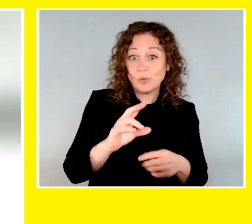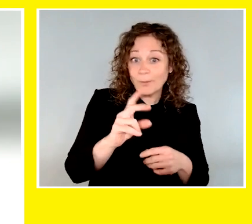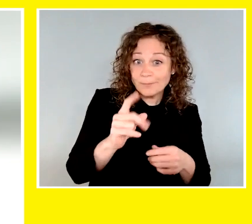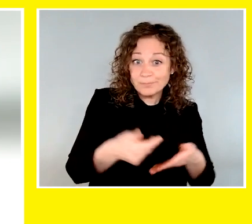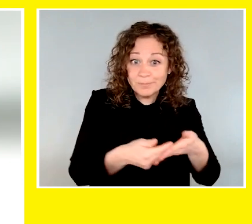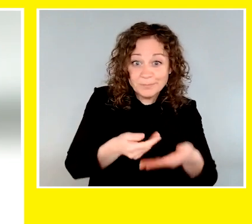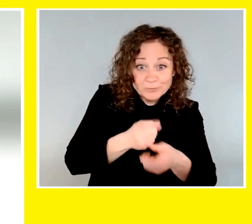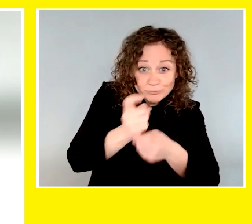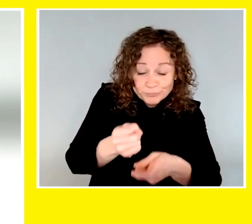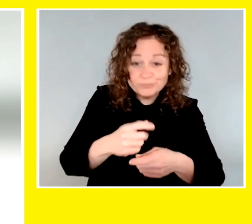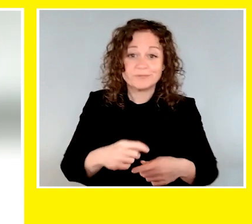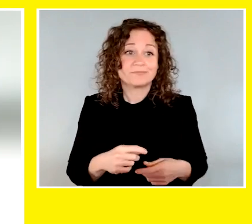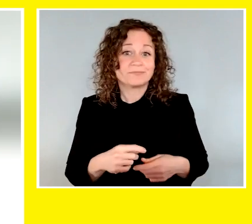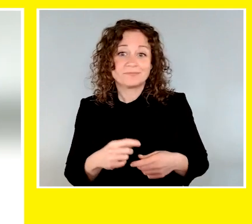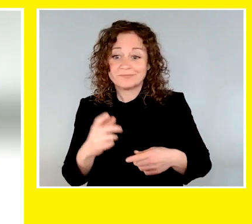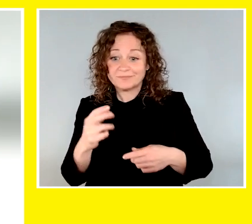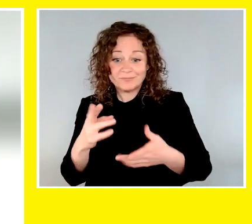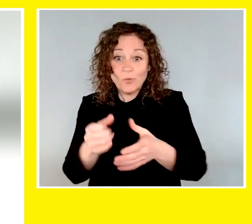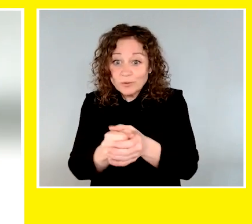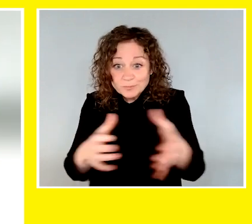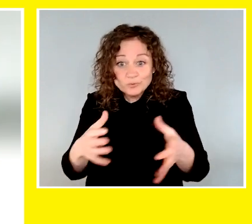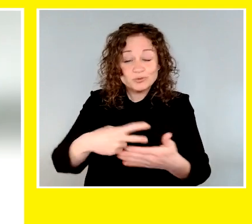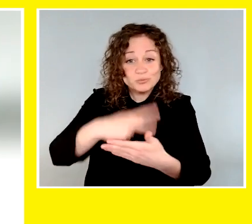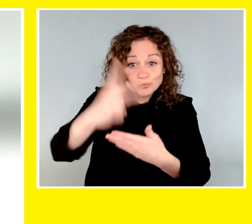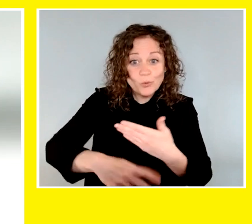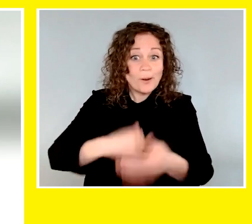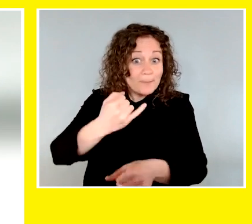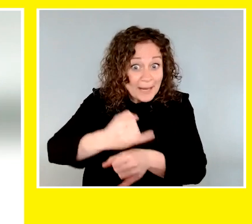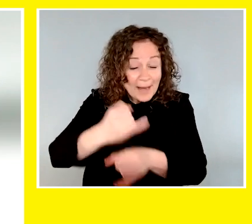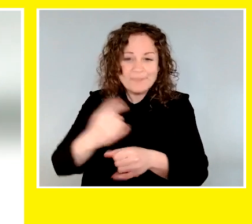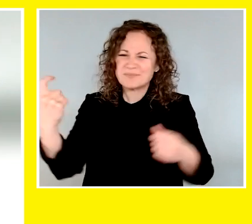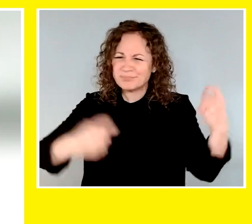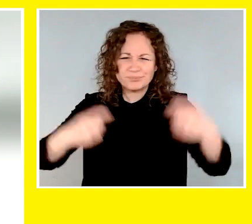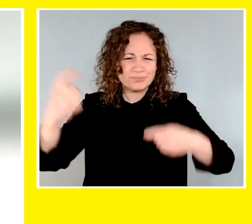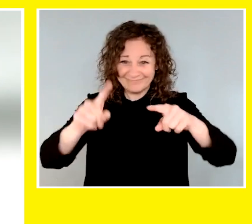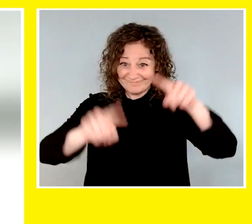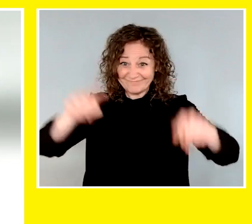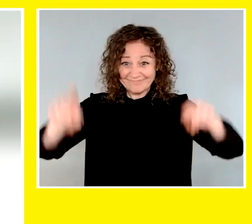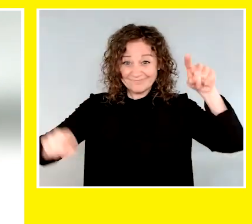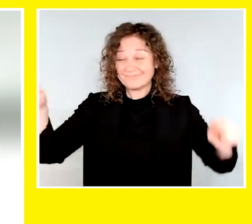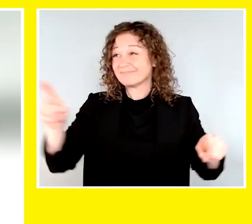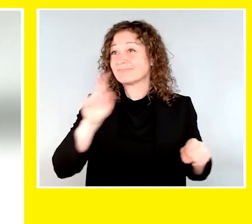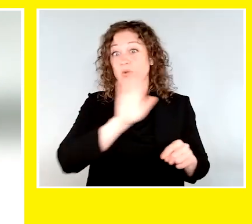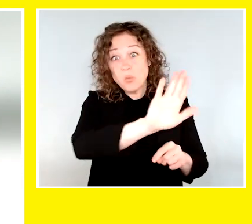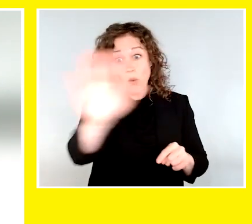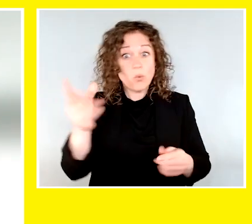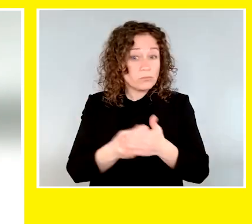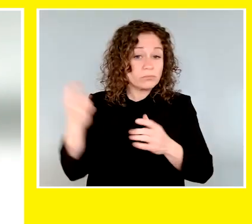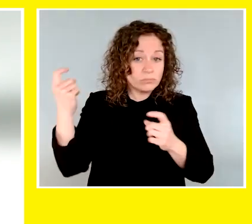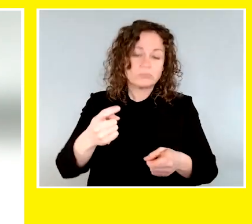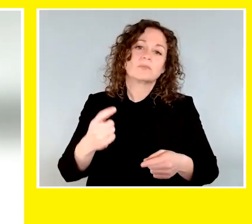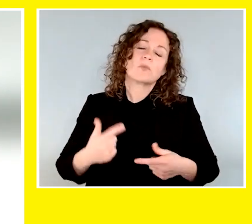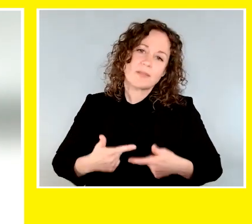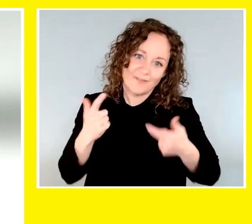becoming a monthly donor, supporting the launch of our breeding program, or lending support to the expansion of the Canine Campus, your